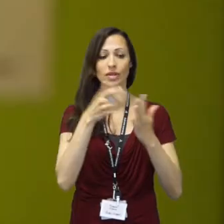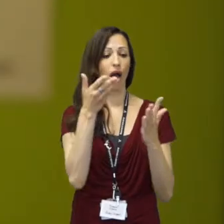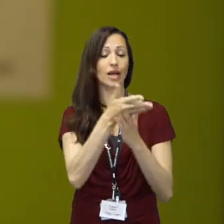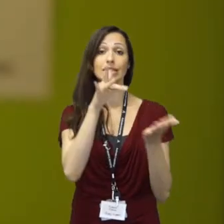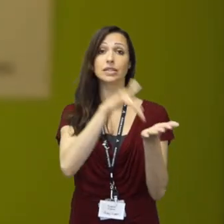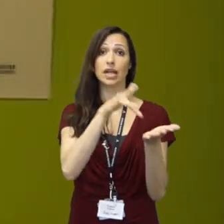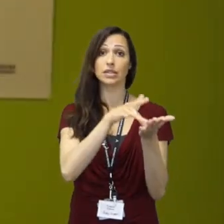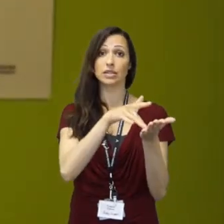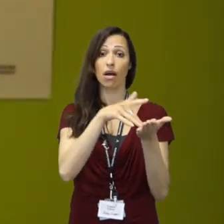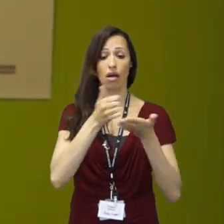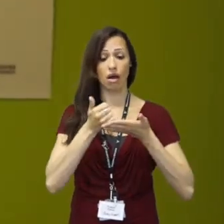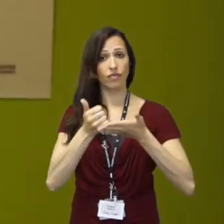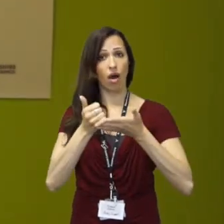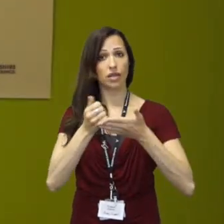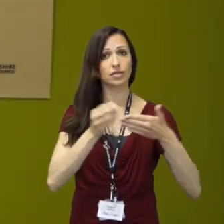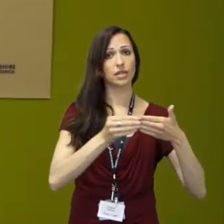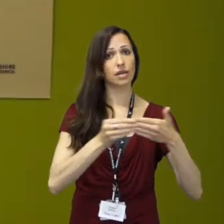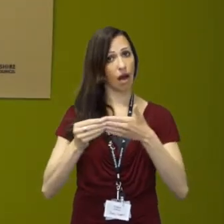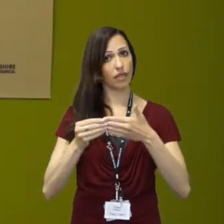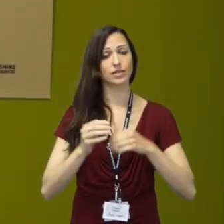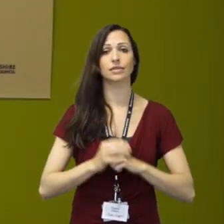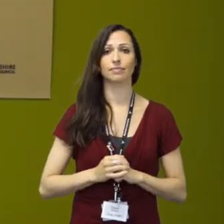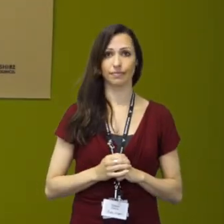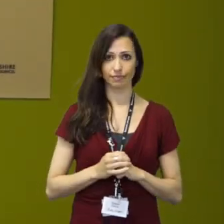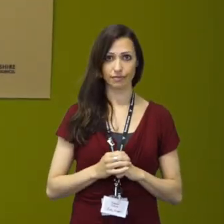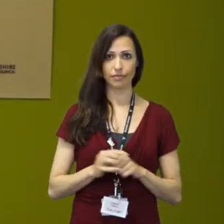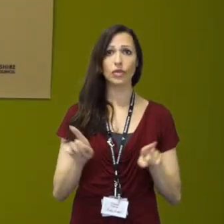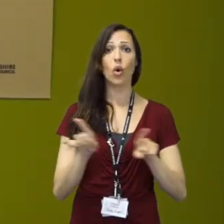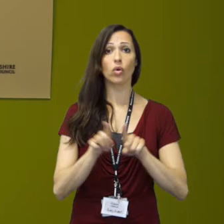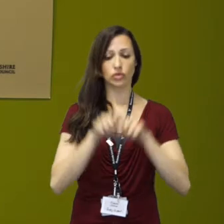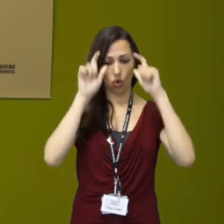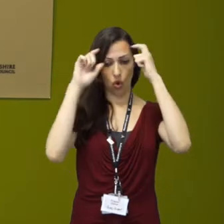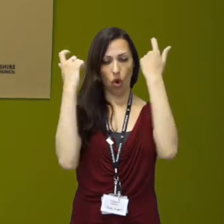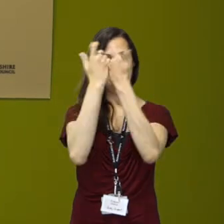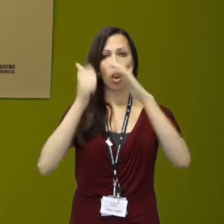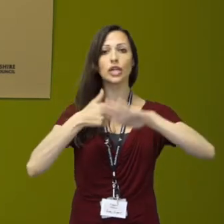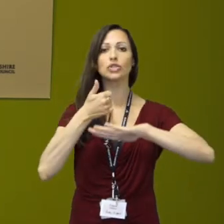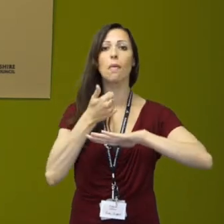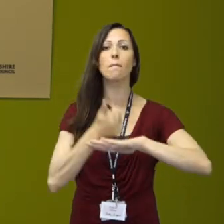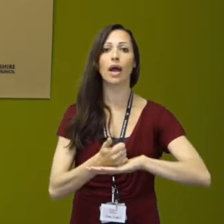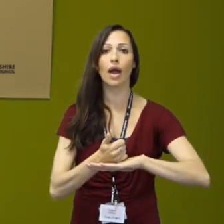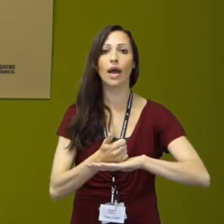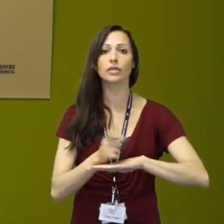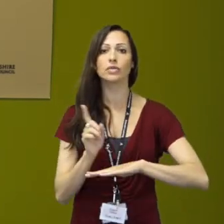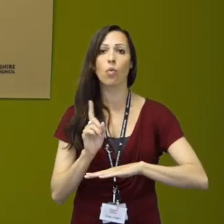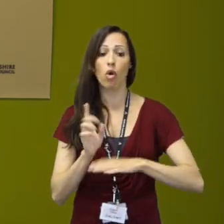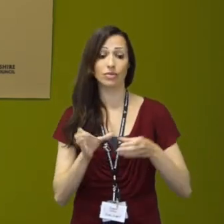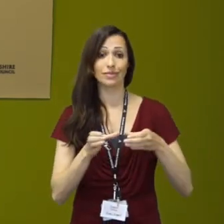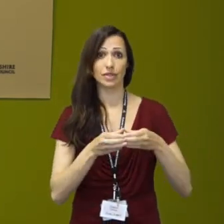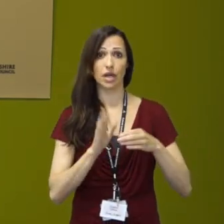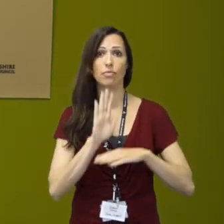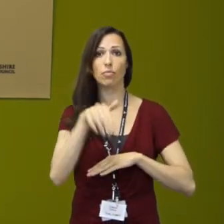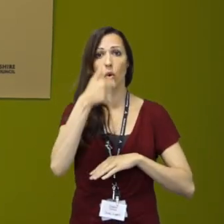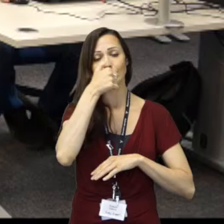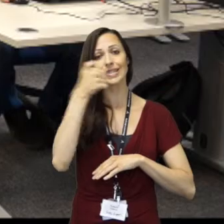Also based at the College is the Post 16 Sensory Impairment Team who work in partnership with the City of Oxford